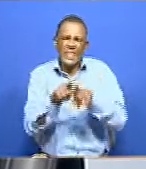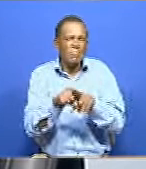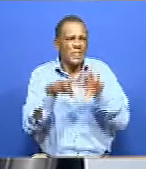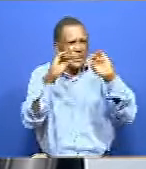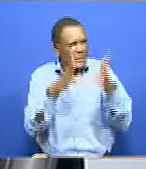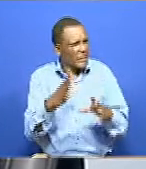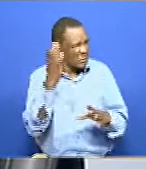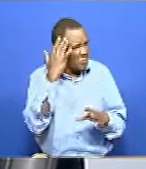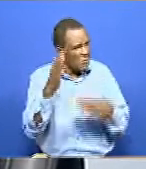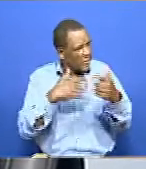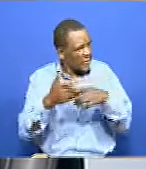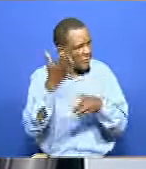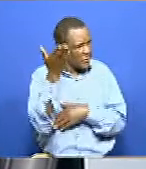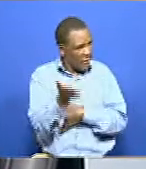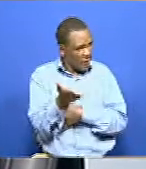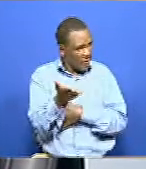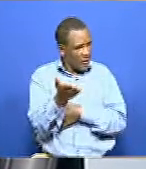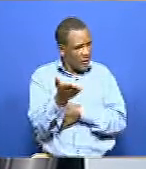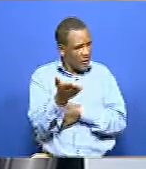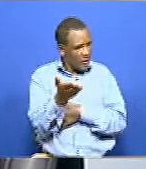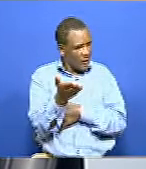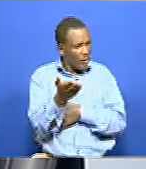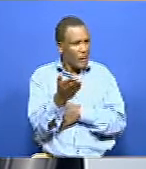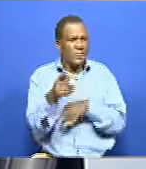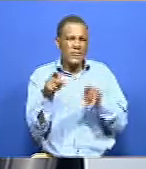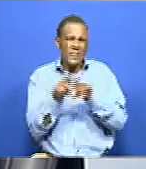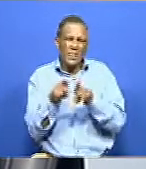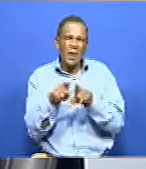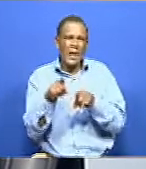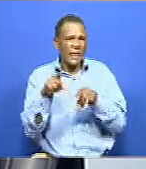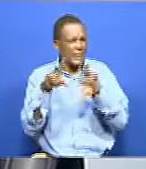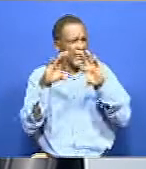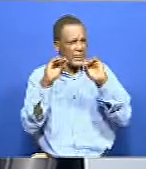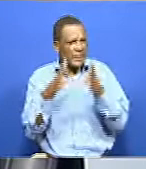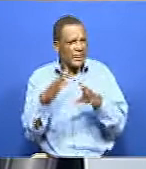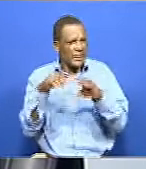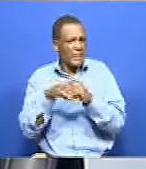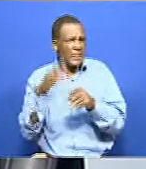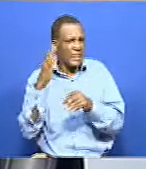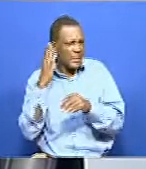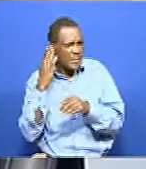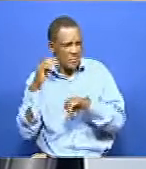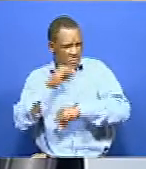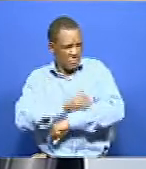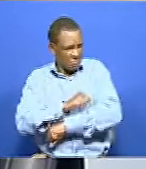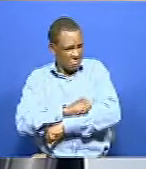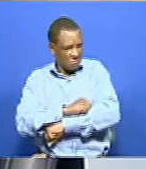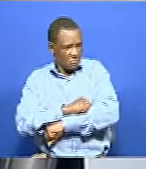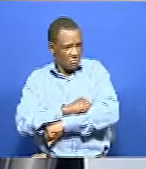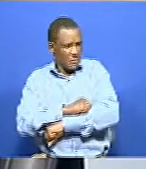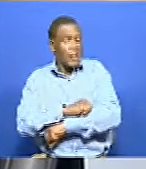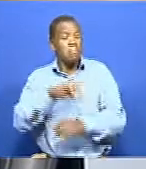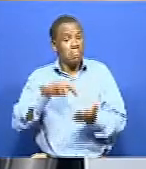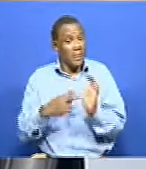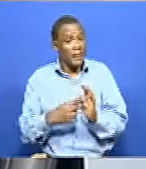language? Are they teachers in a deaf school? So, that means deaf children are not able to